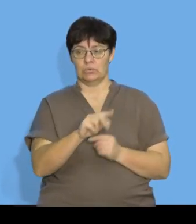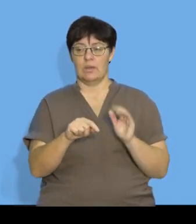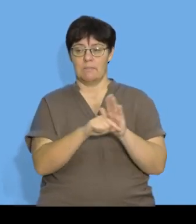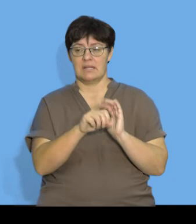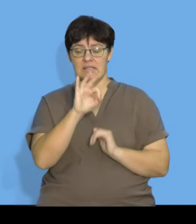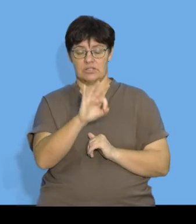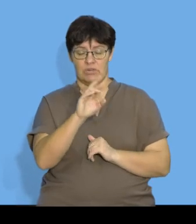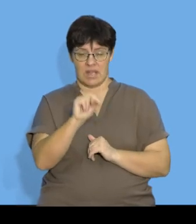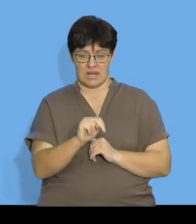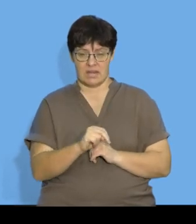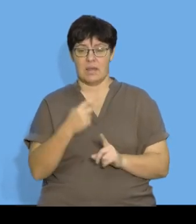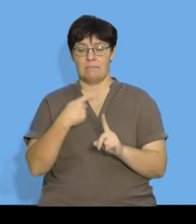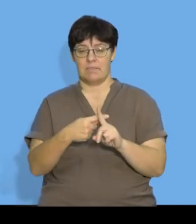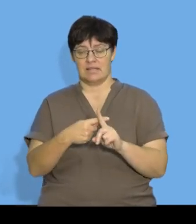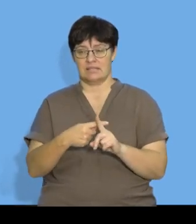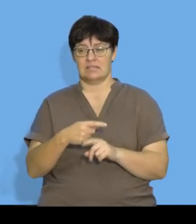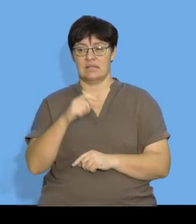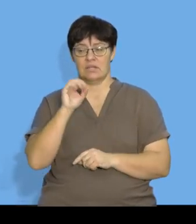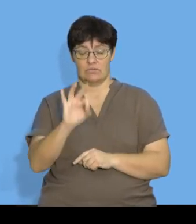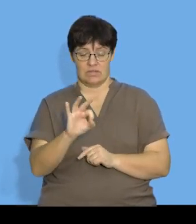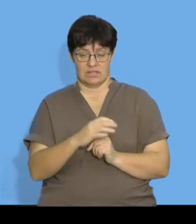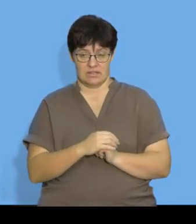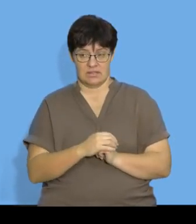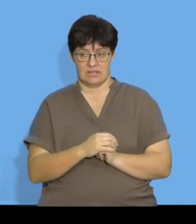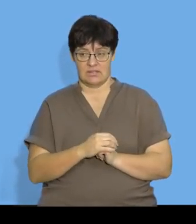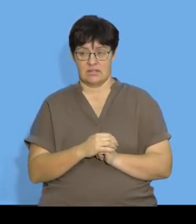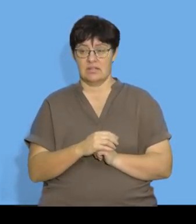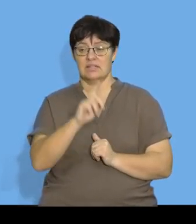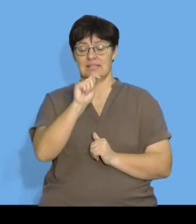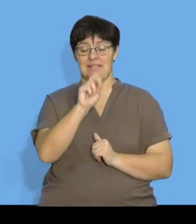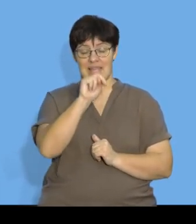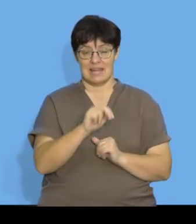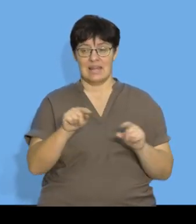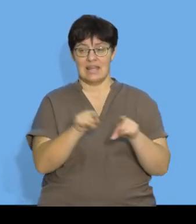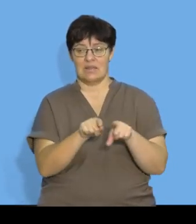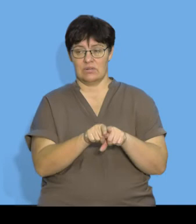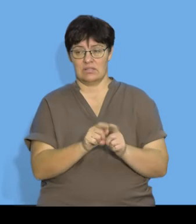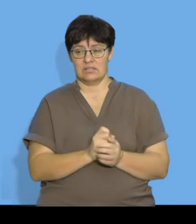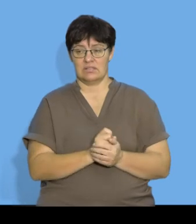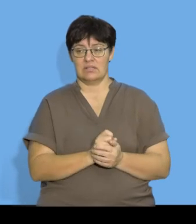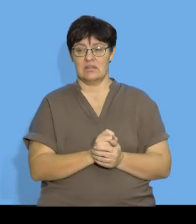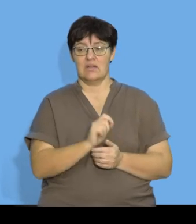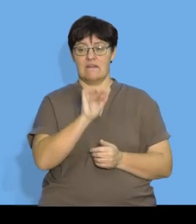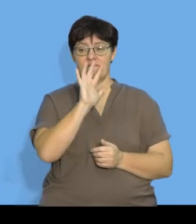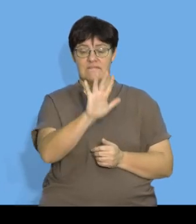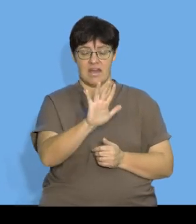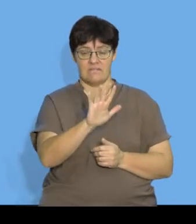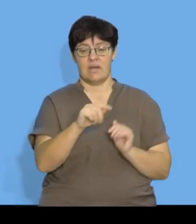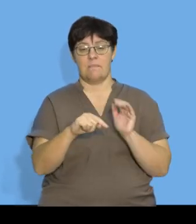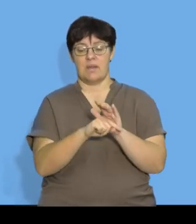plus 3 so tn will be equal to 5 minus 3